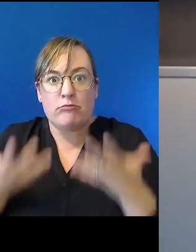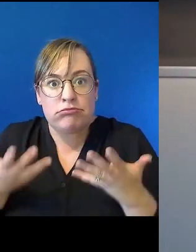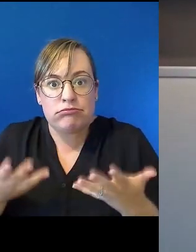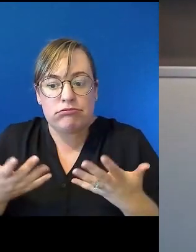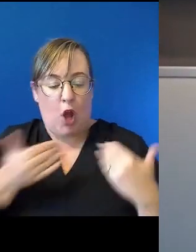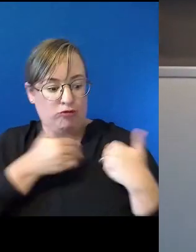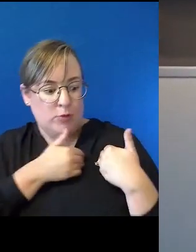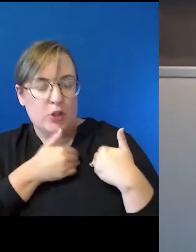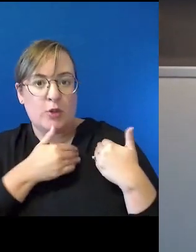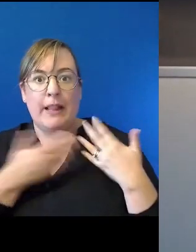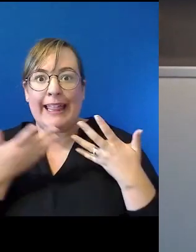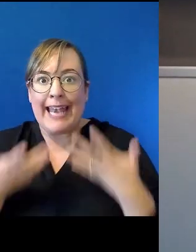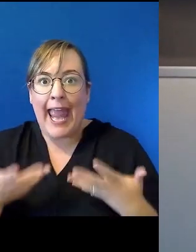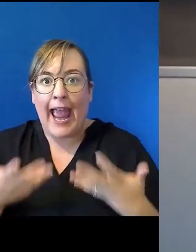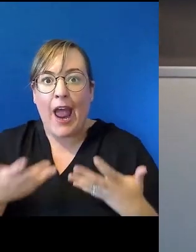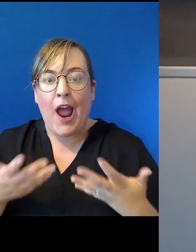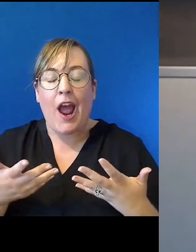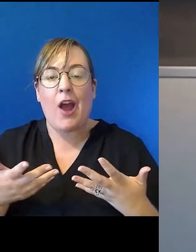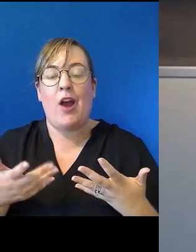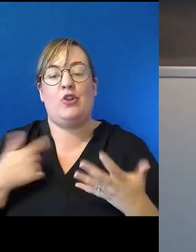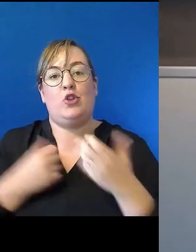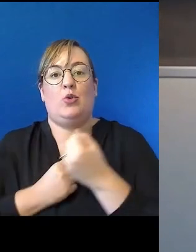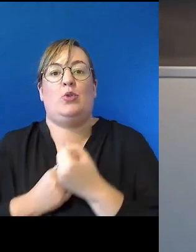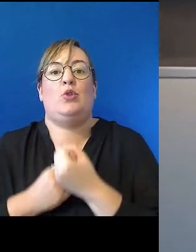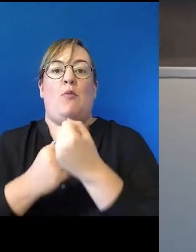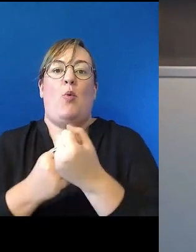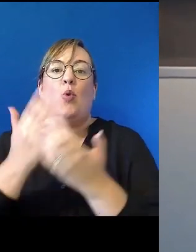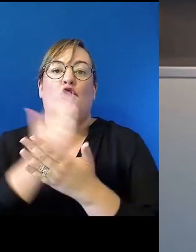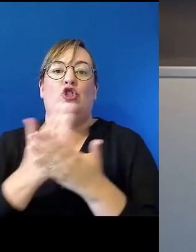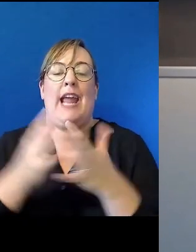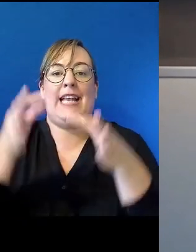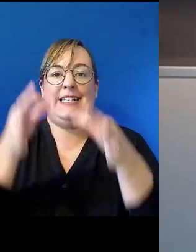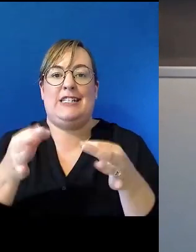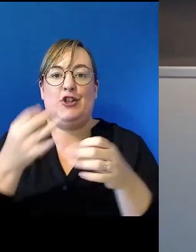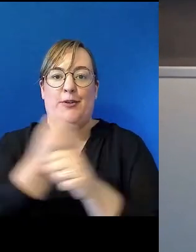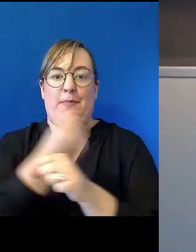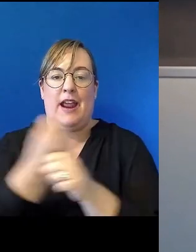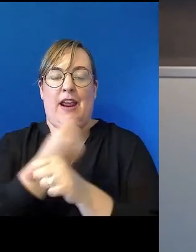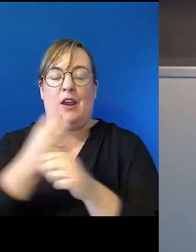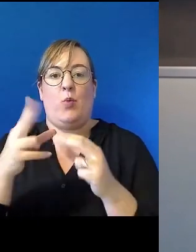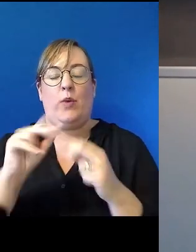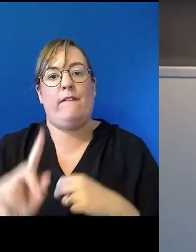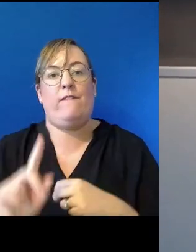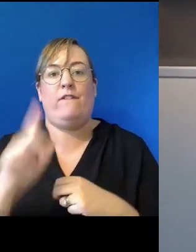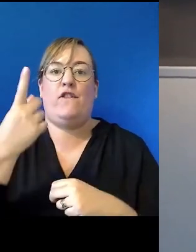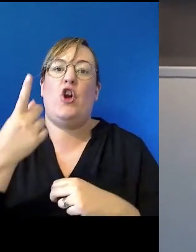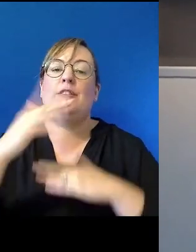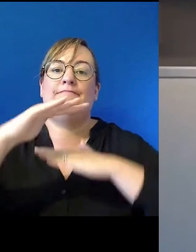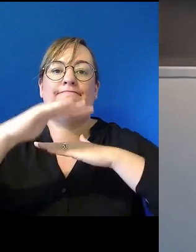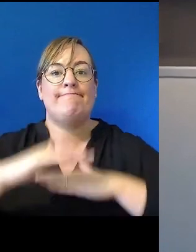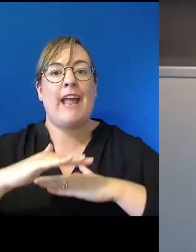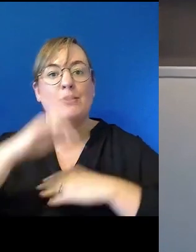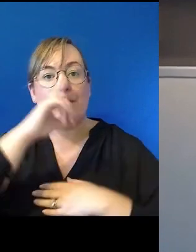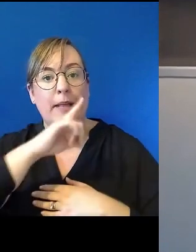and accountability to support the shared decision-making with First Nations people in every aspect of their